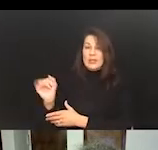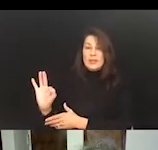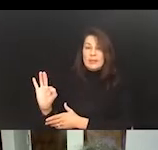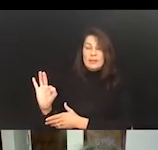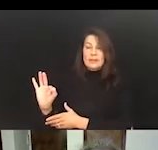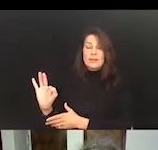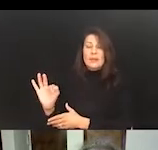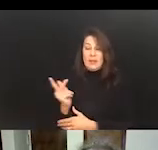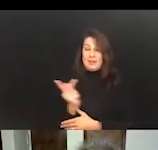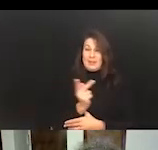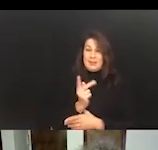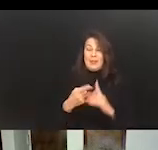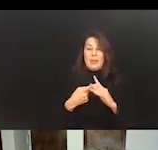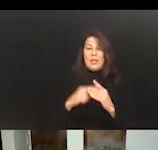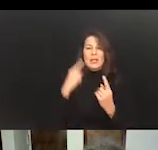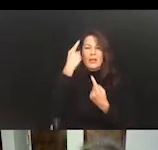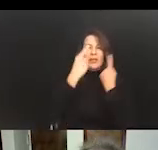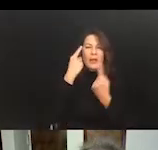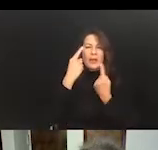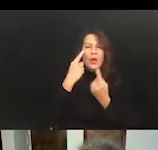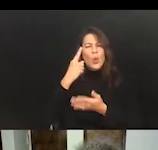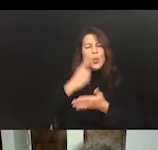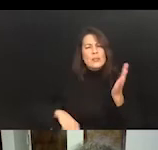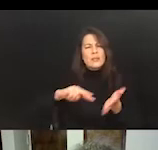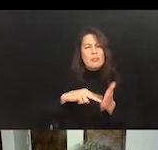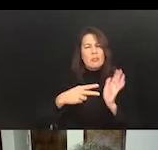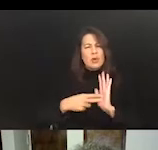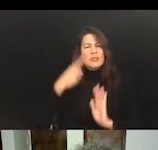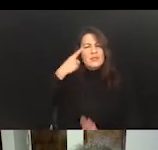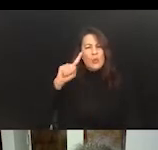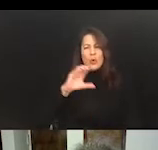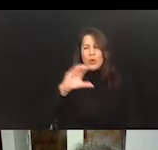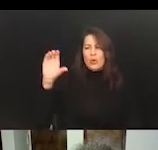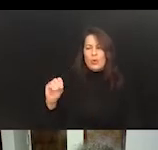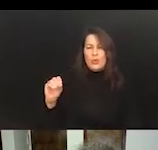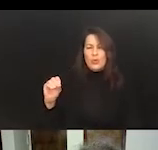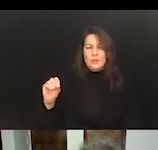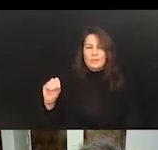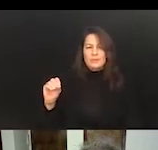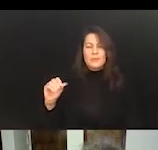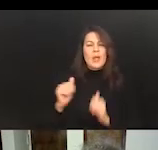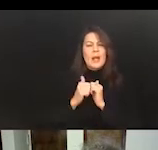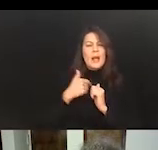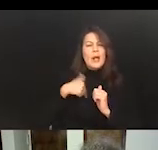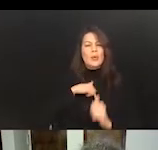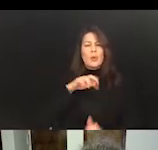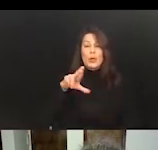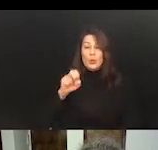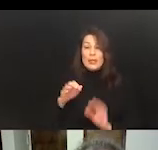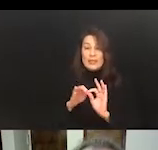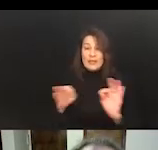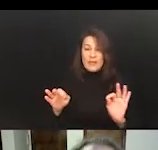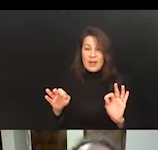began to think about what is the purpose of a corporation? And how do we redefine a